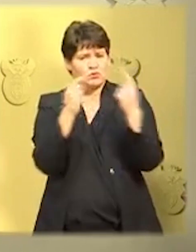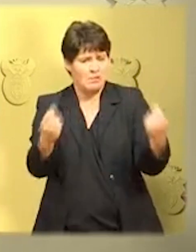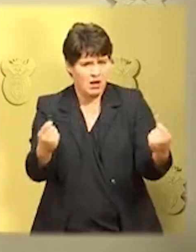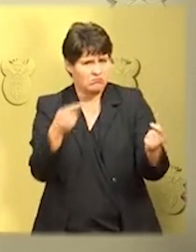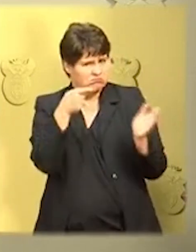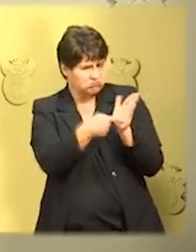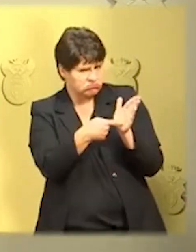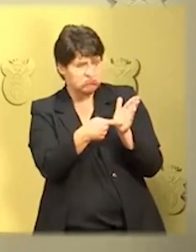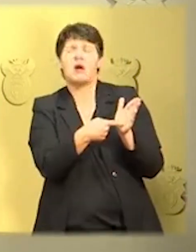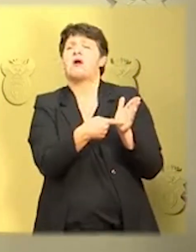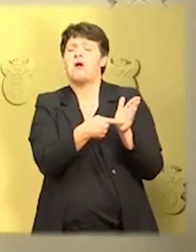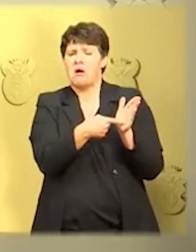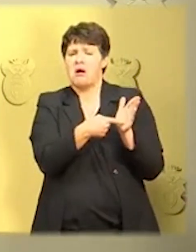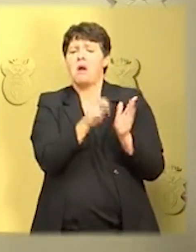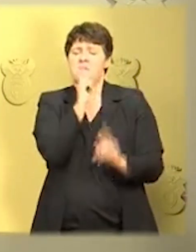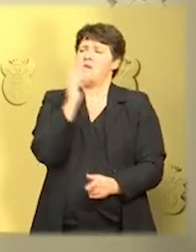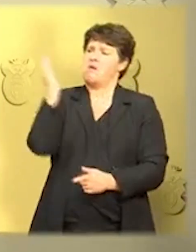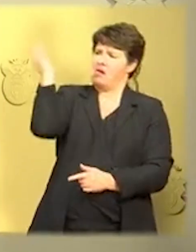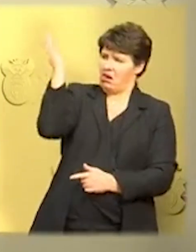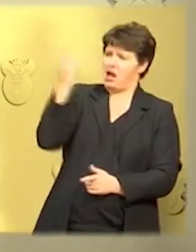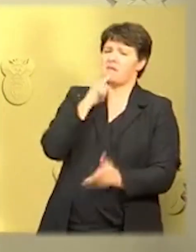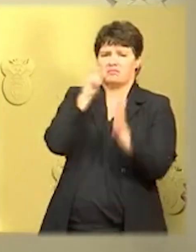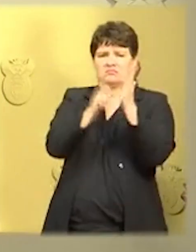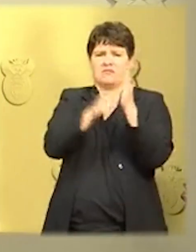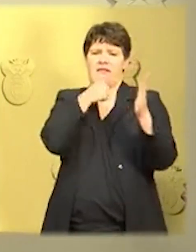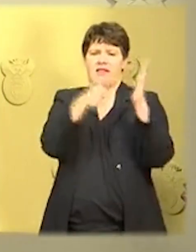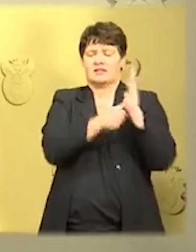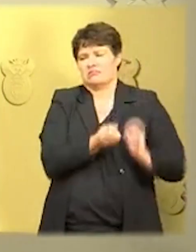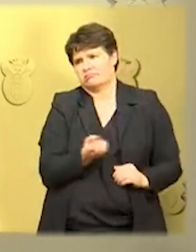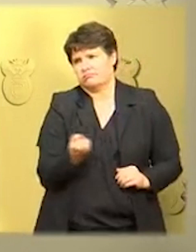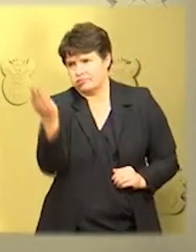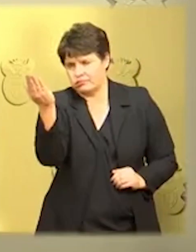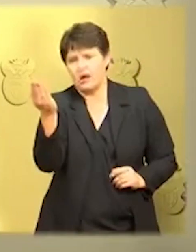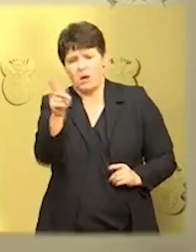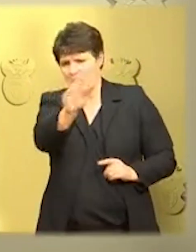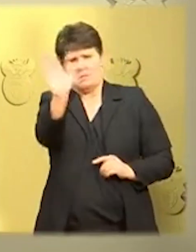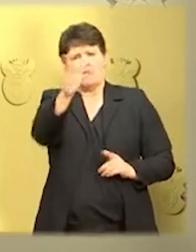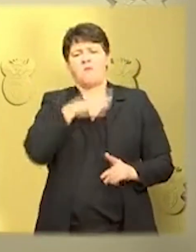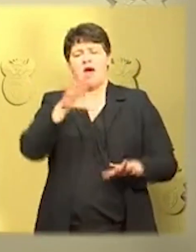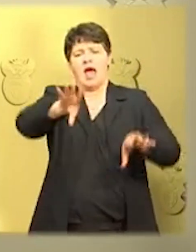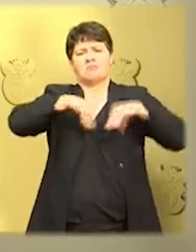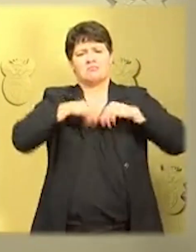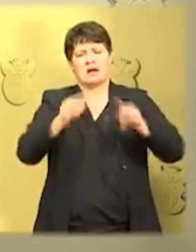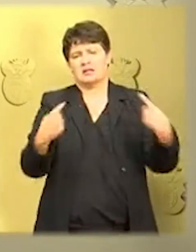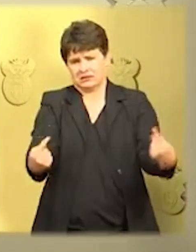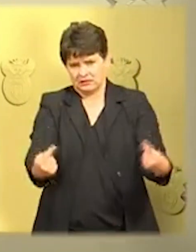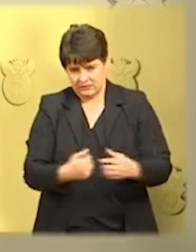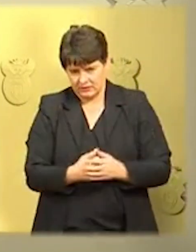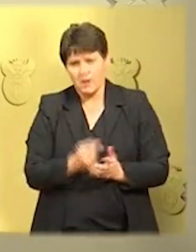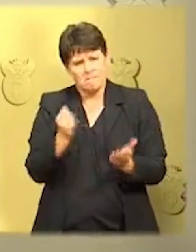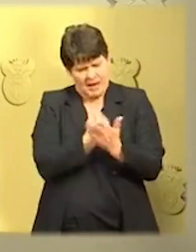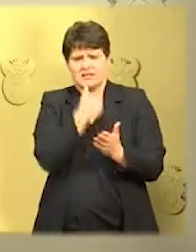The National Coronavirus Command Council met earlier today and determined that the National